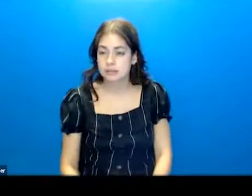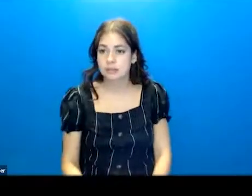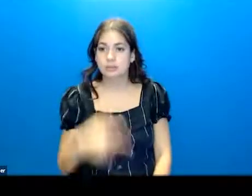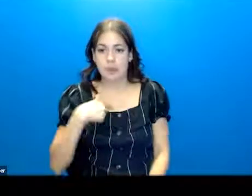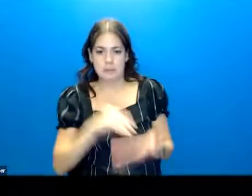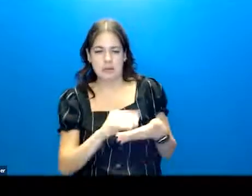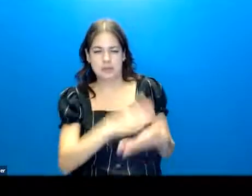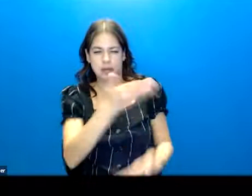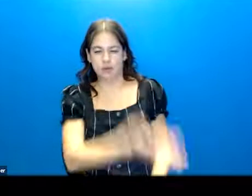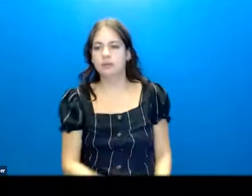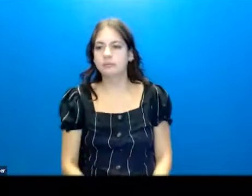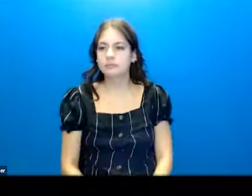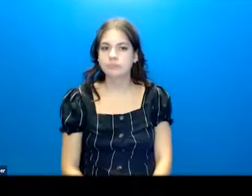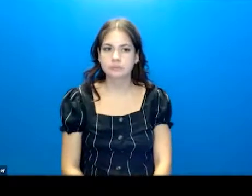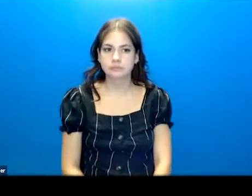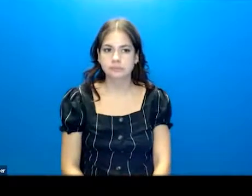rate it here.